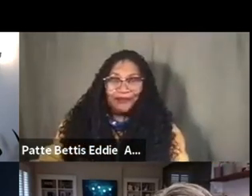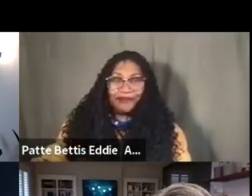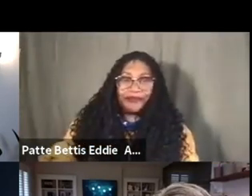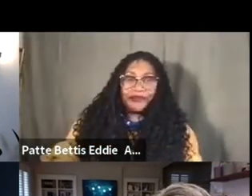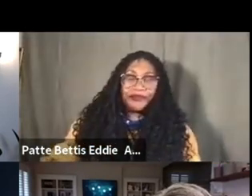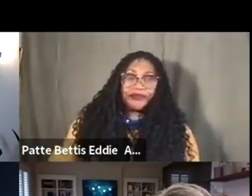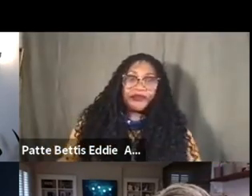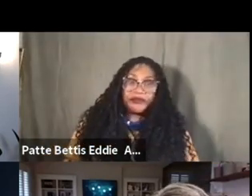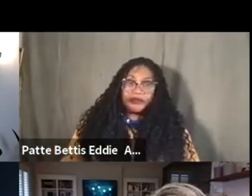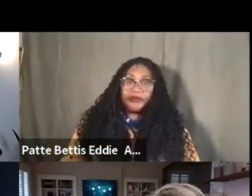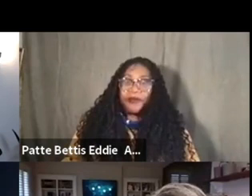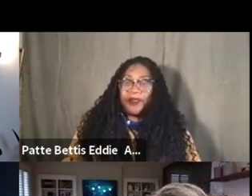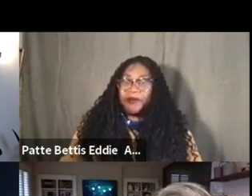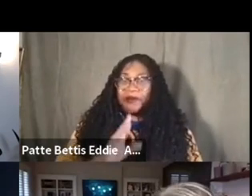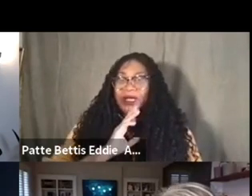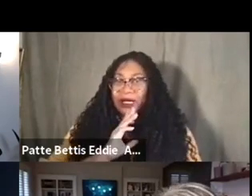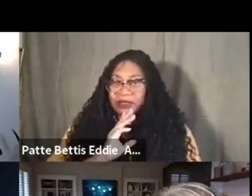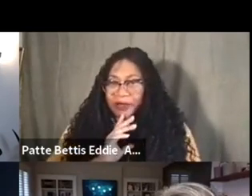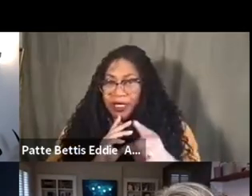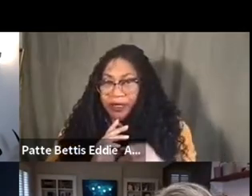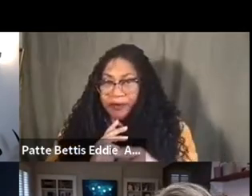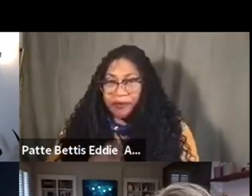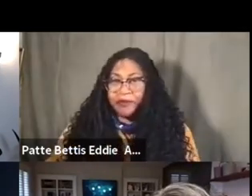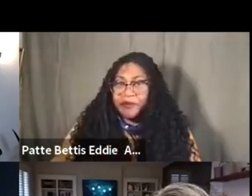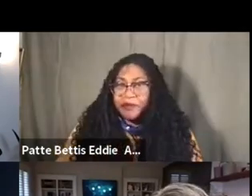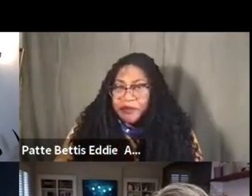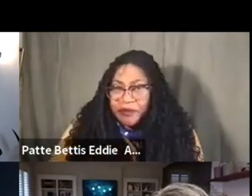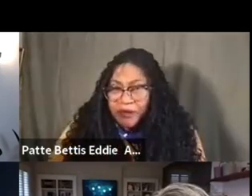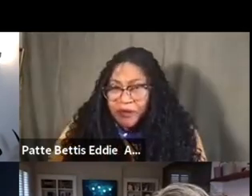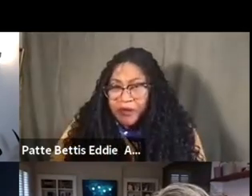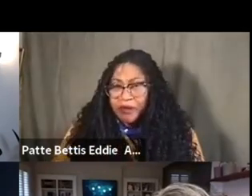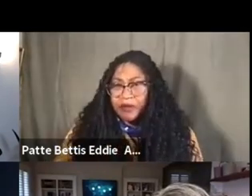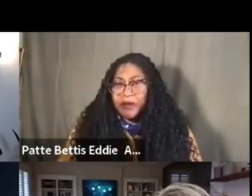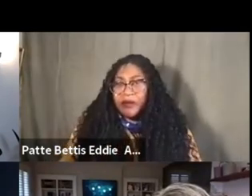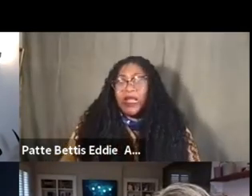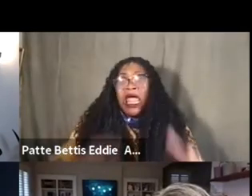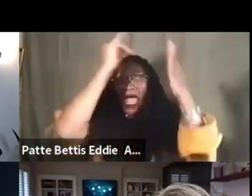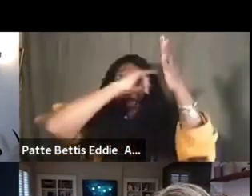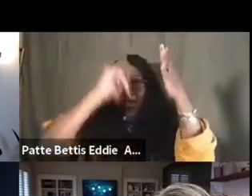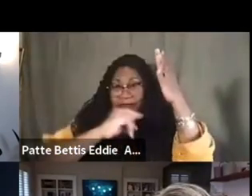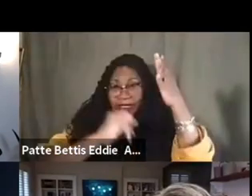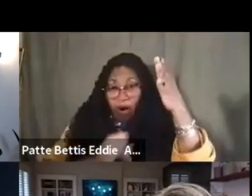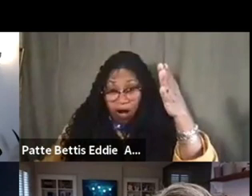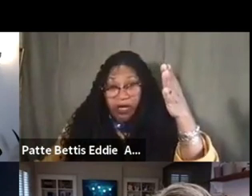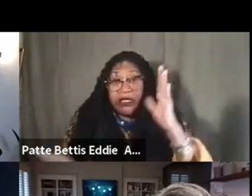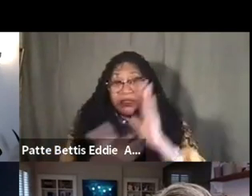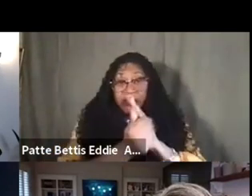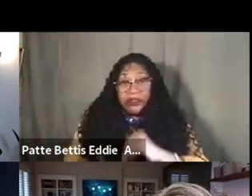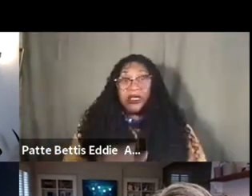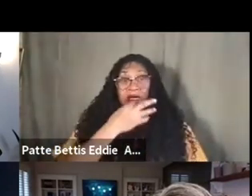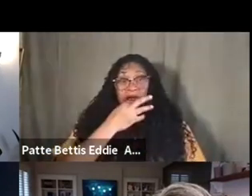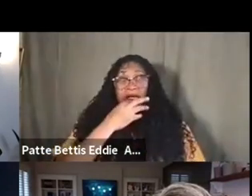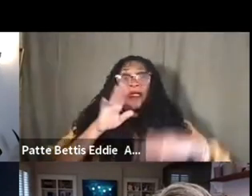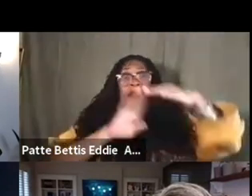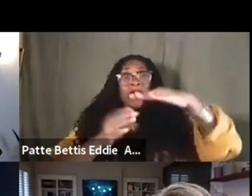Um, I'll, speak, um, from a standpoint as an artist, um, for me, and this is just based on